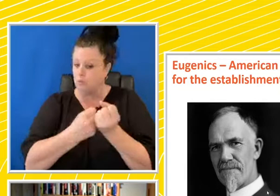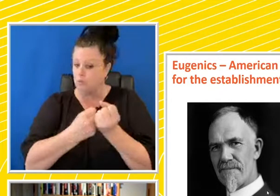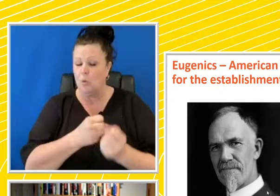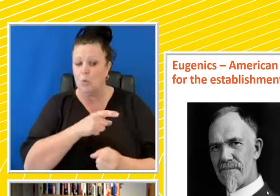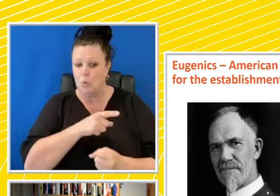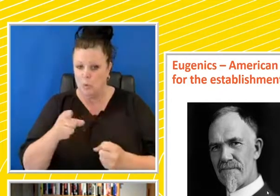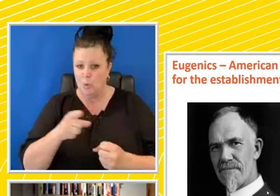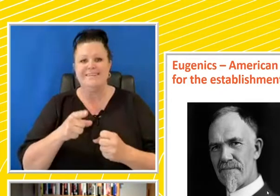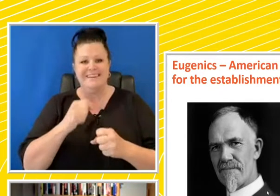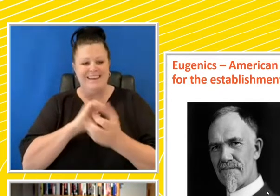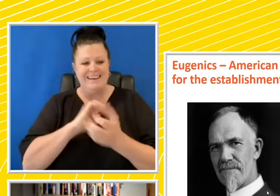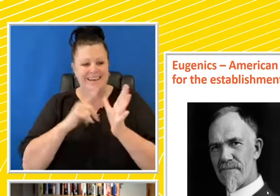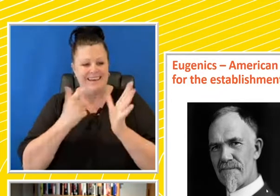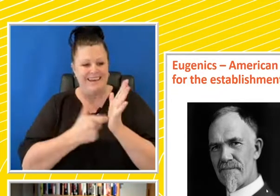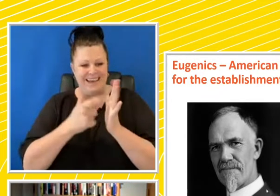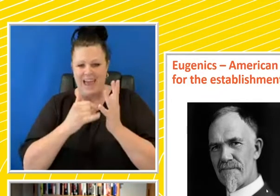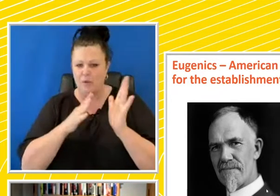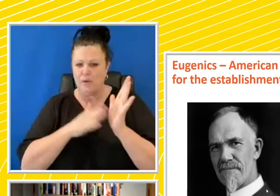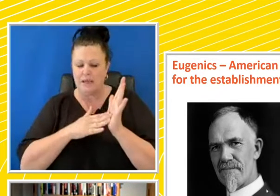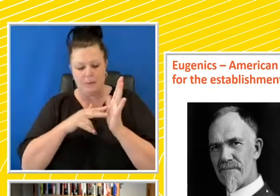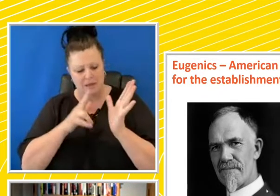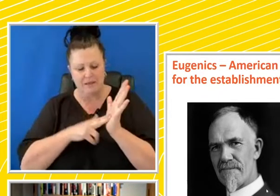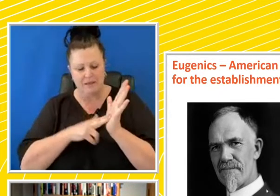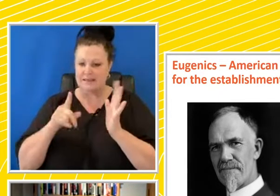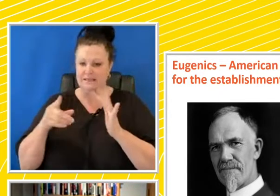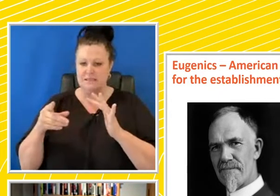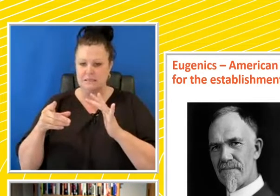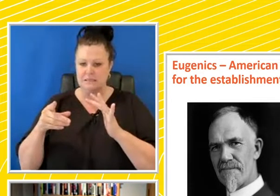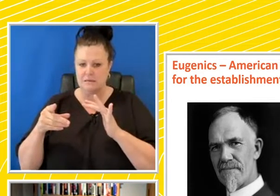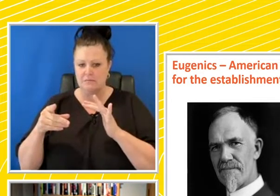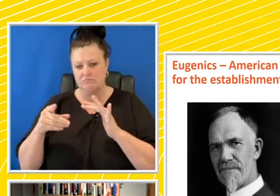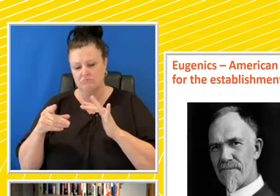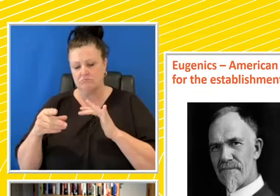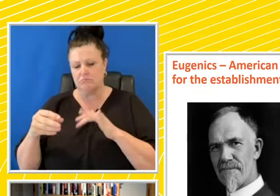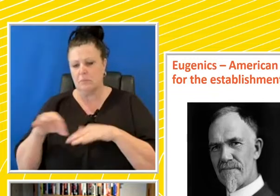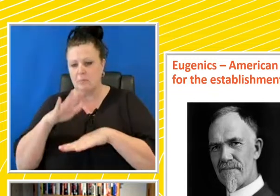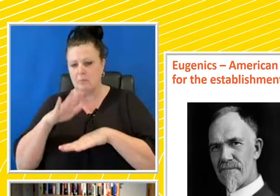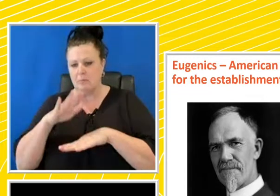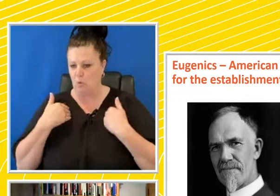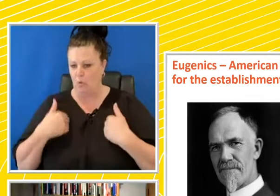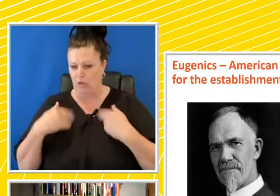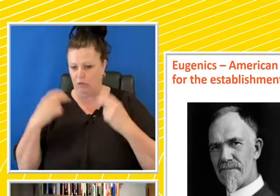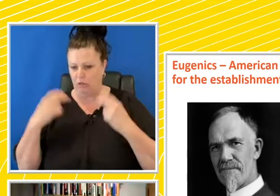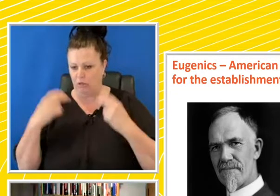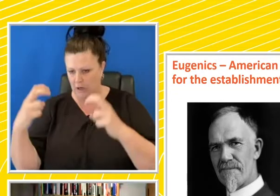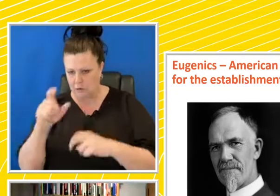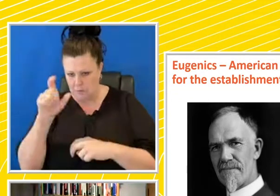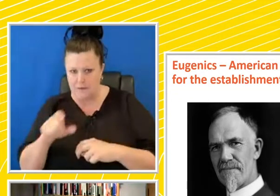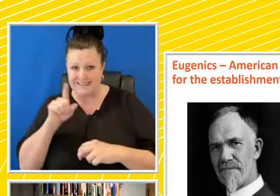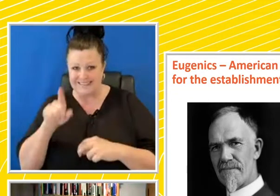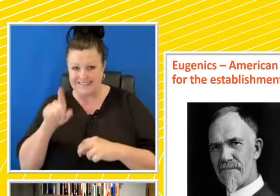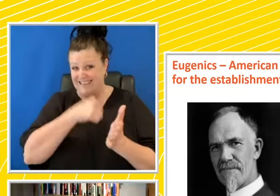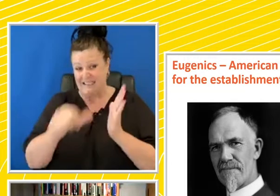a woman called Harriman, who was the wife of a very wealthy rail magnate at the time. And this is the letter that he writes